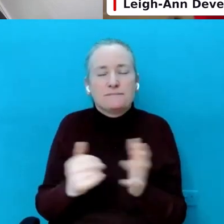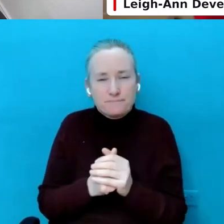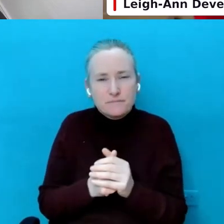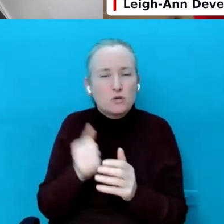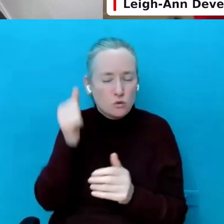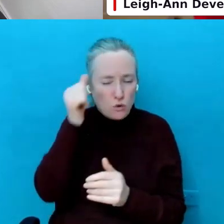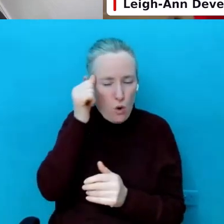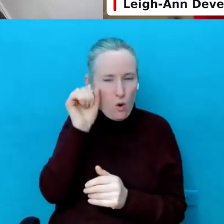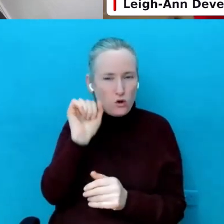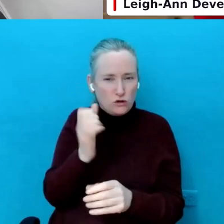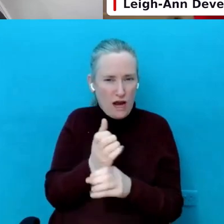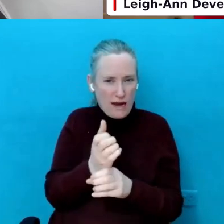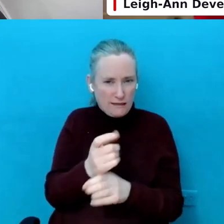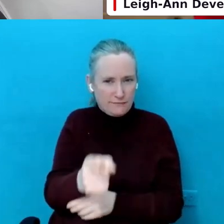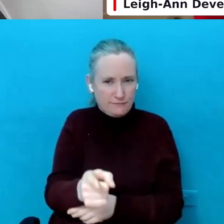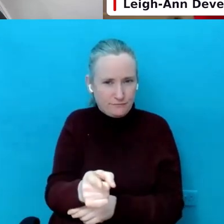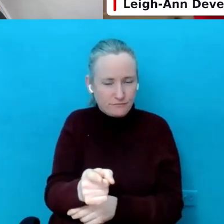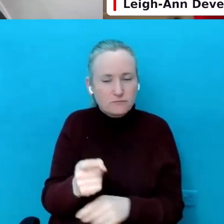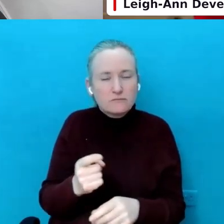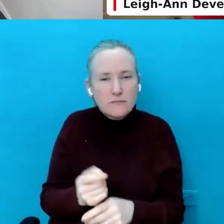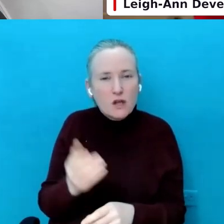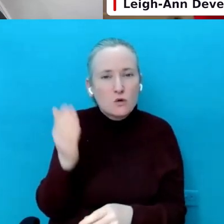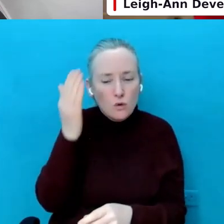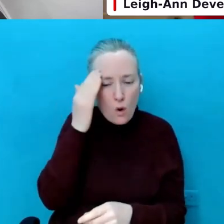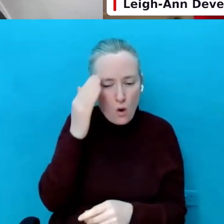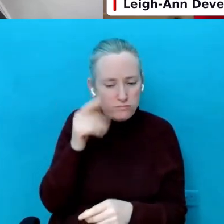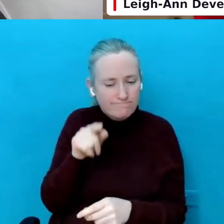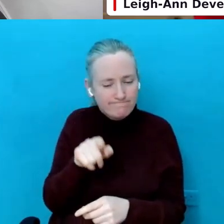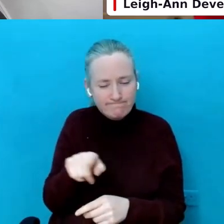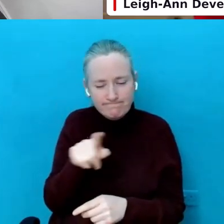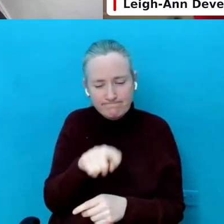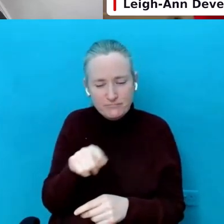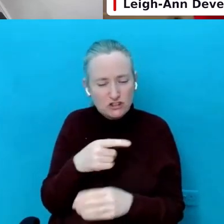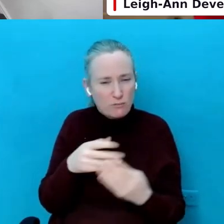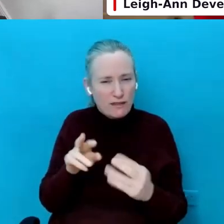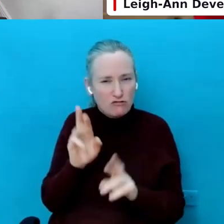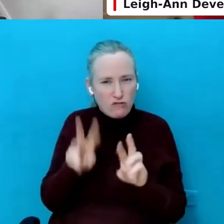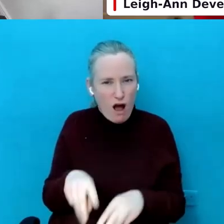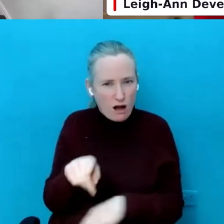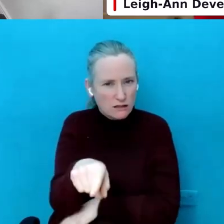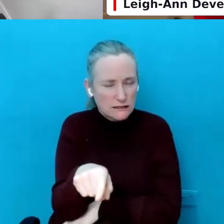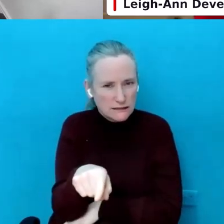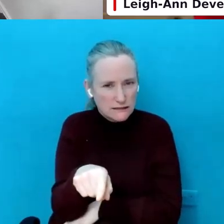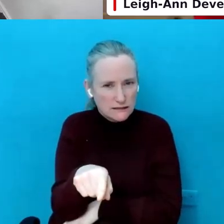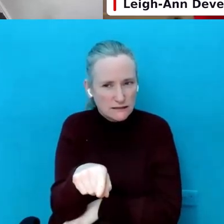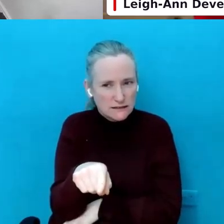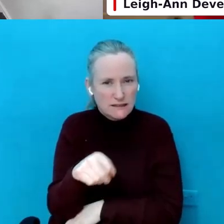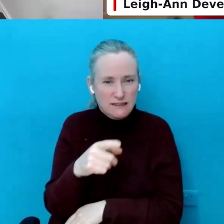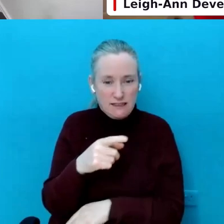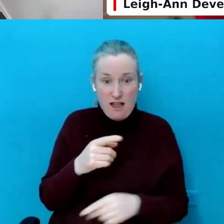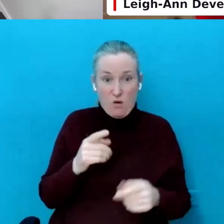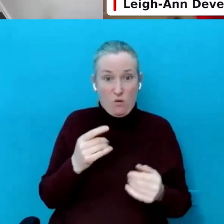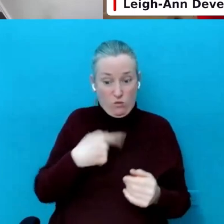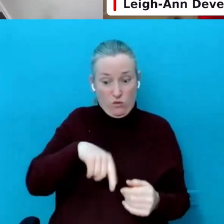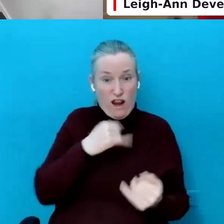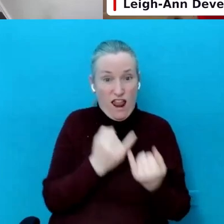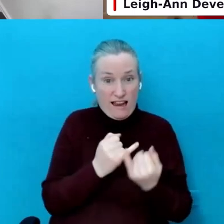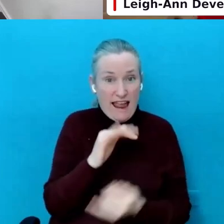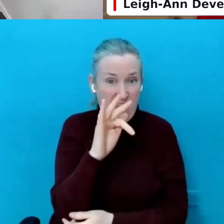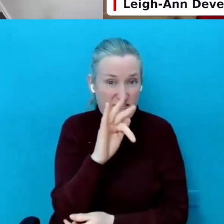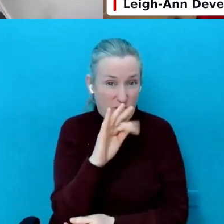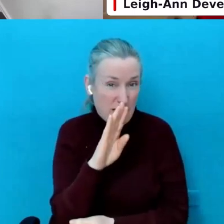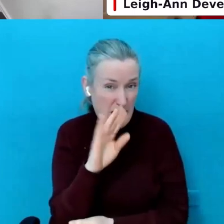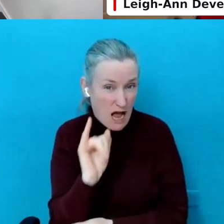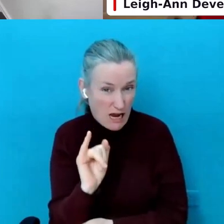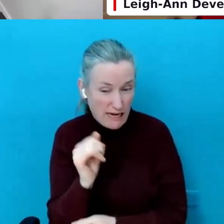know your own child and you know when something's wrong. And as parents, we're like the FBI when we need to. And